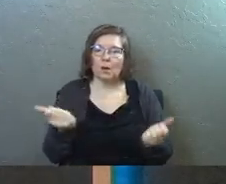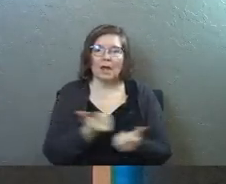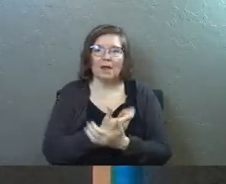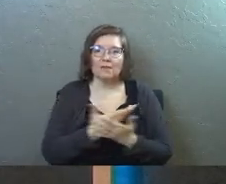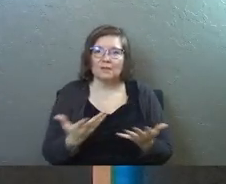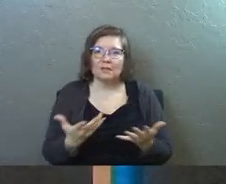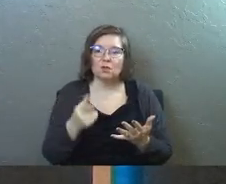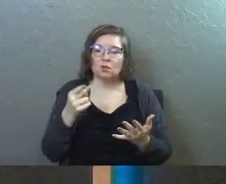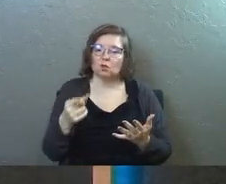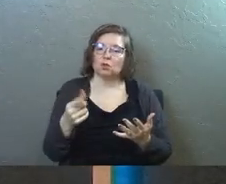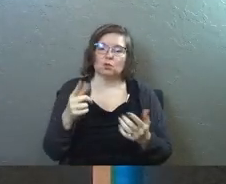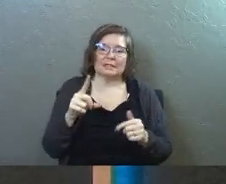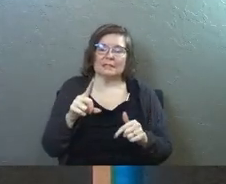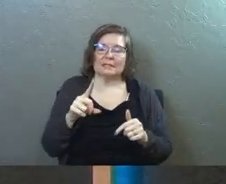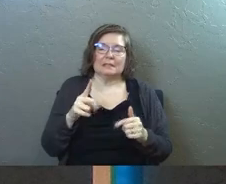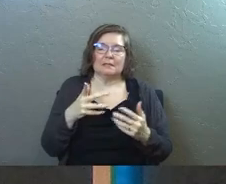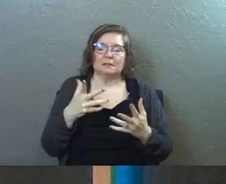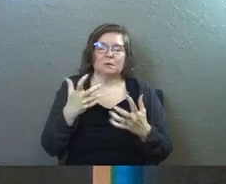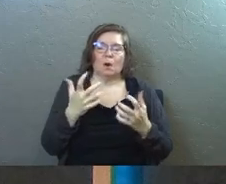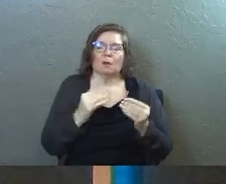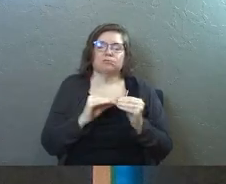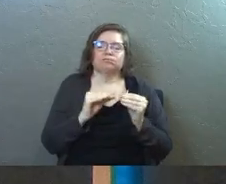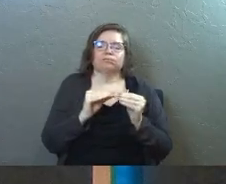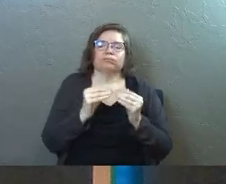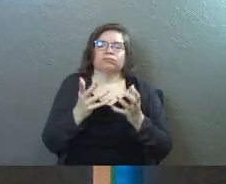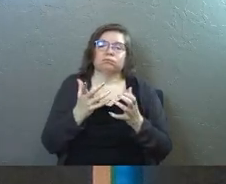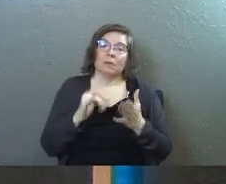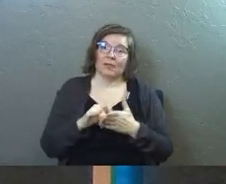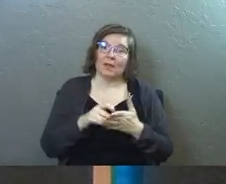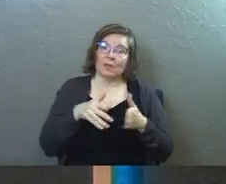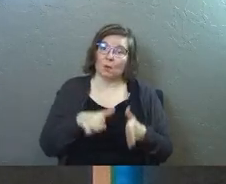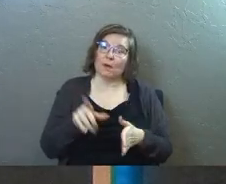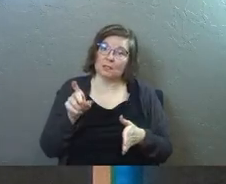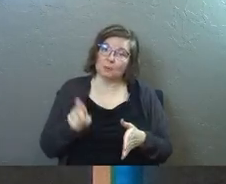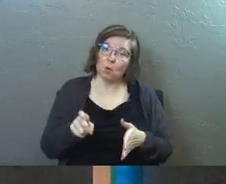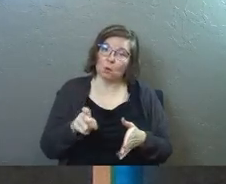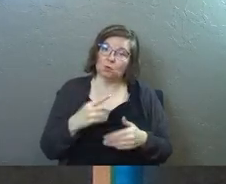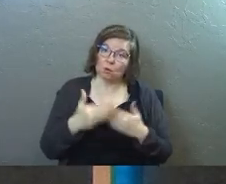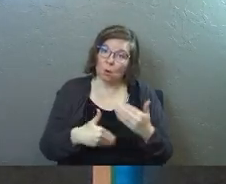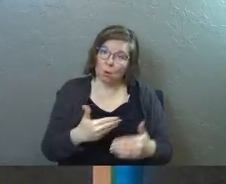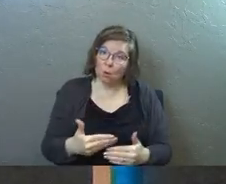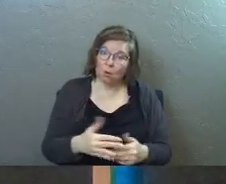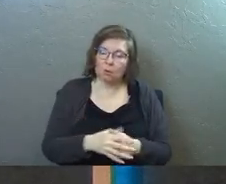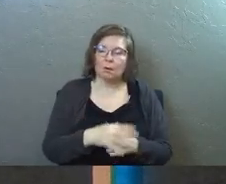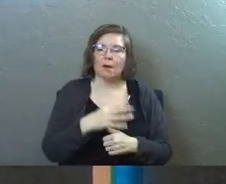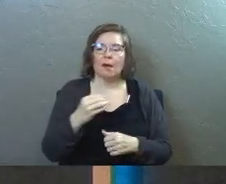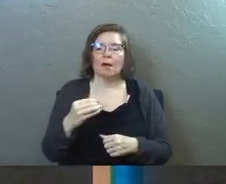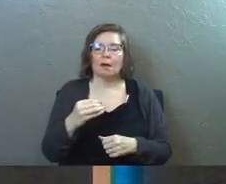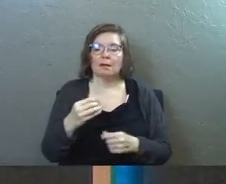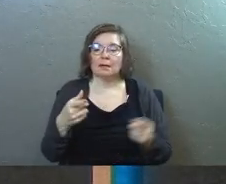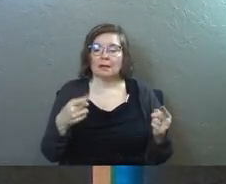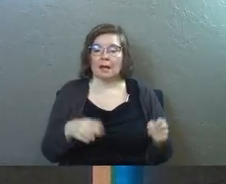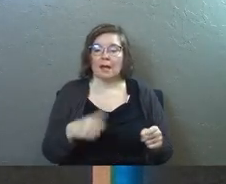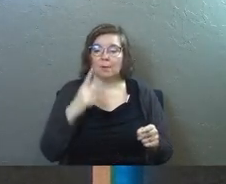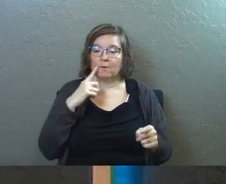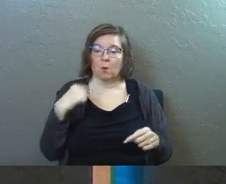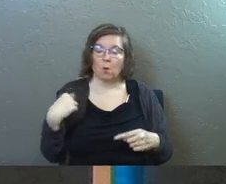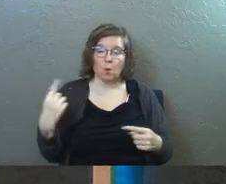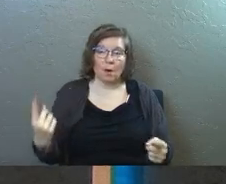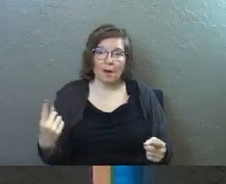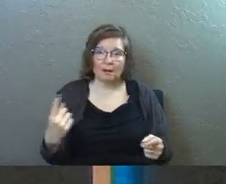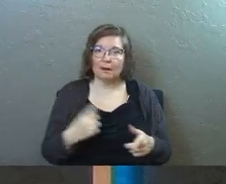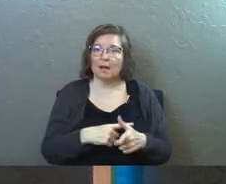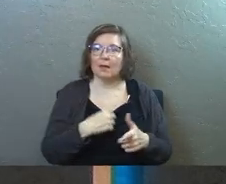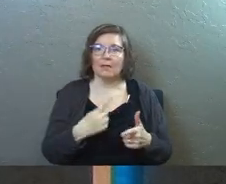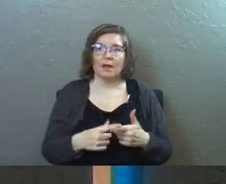everything. You just can't get enough. Like that's the way it's supposed to go. And it happens for a while